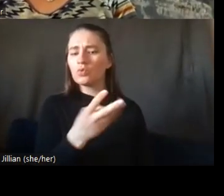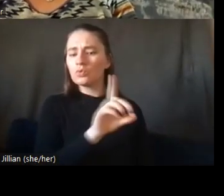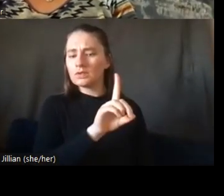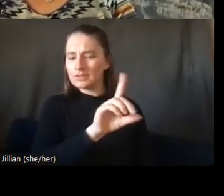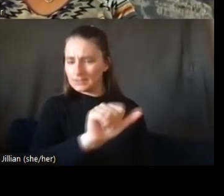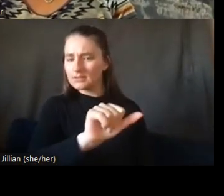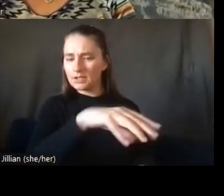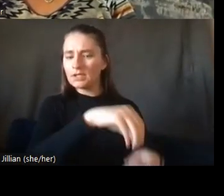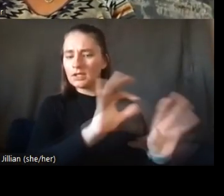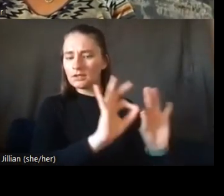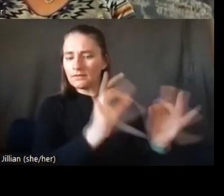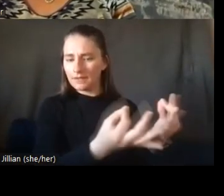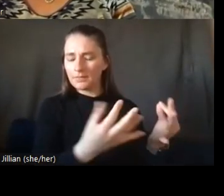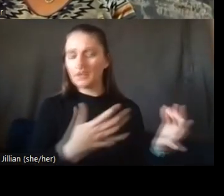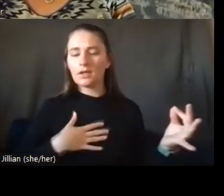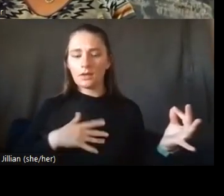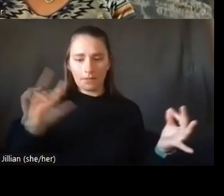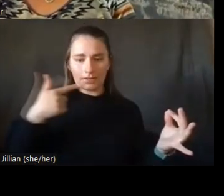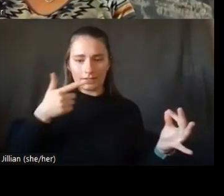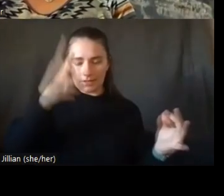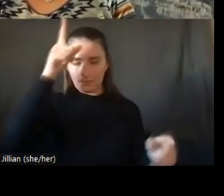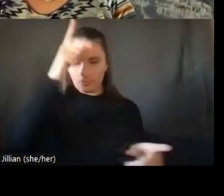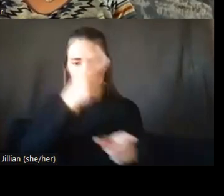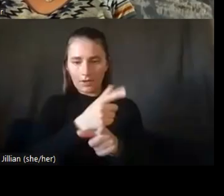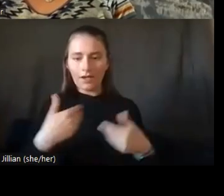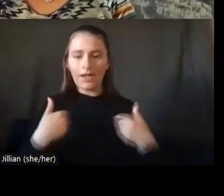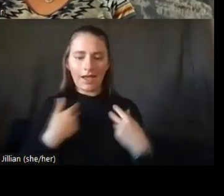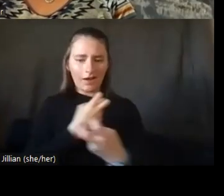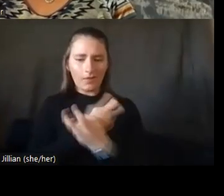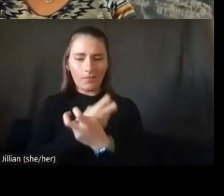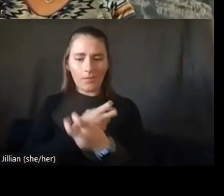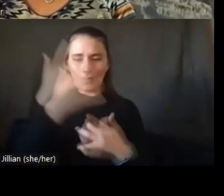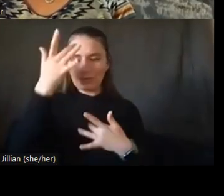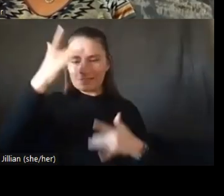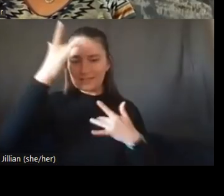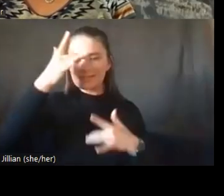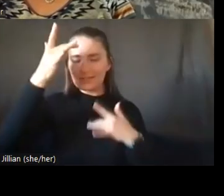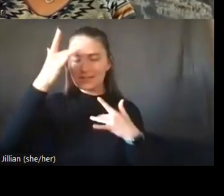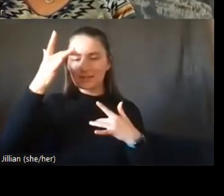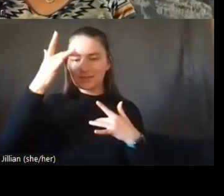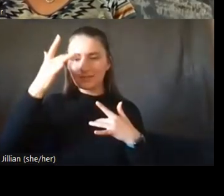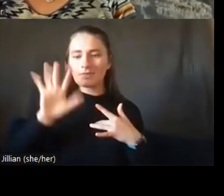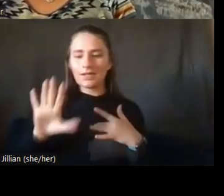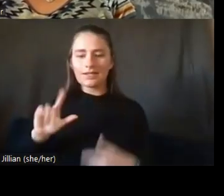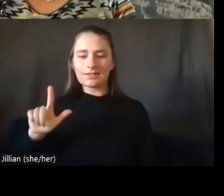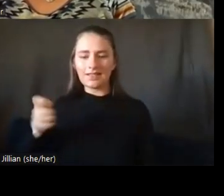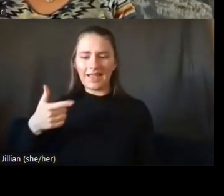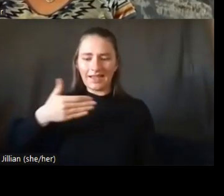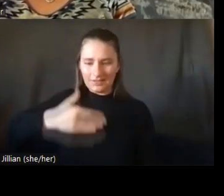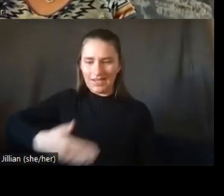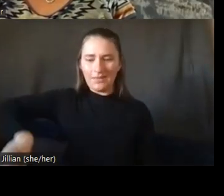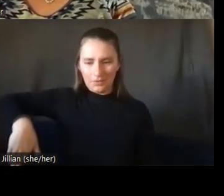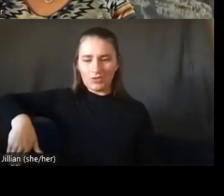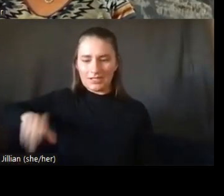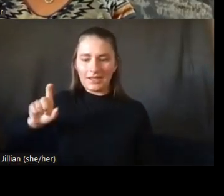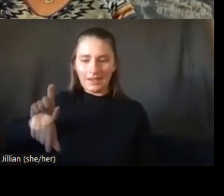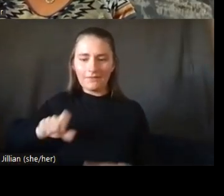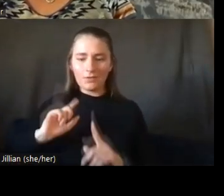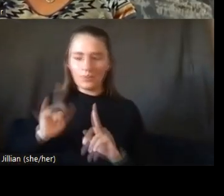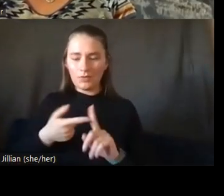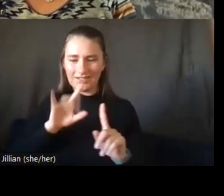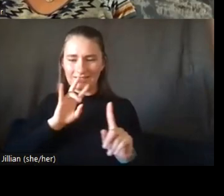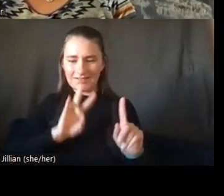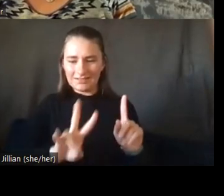family. My stepbrother had a bone disease and had his leg amputated off when he was seven. So